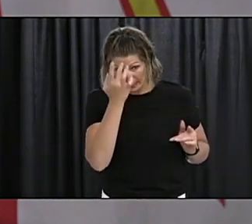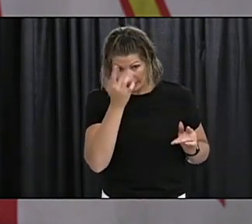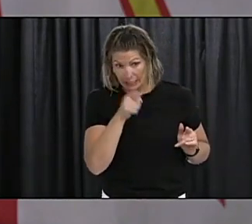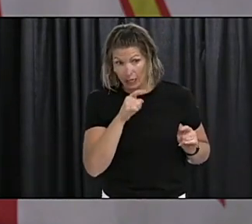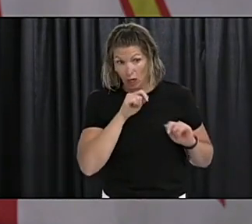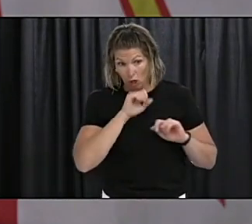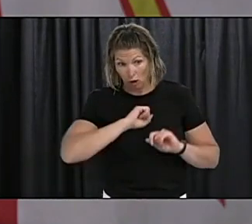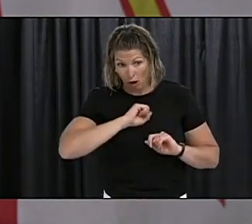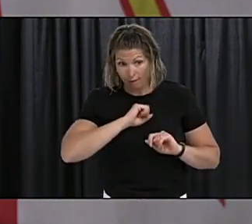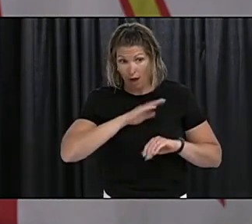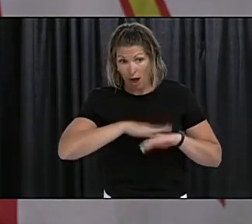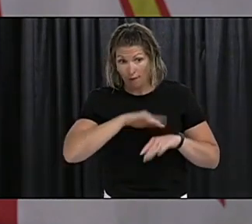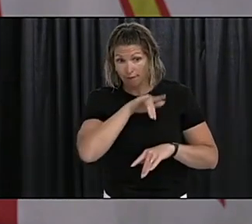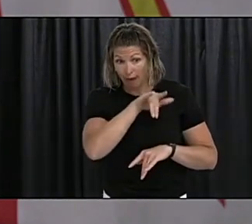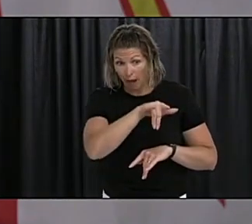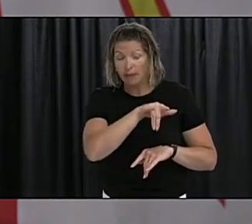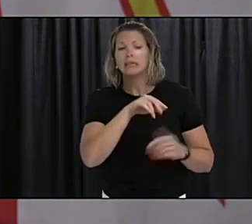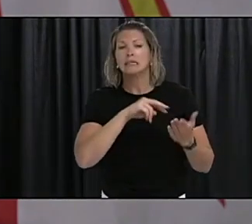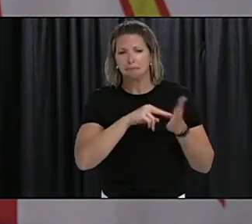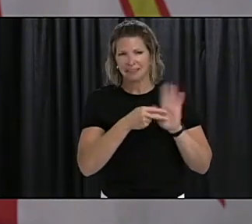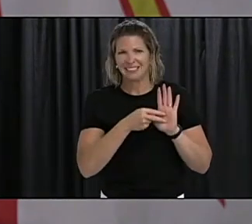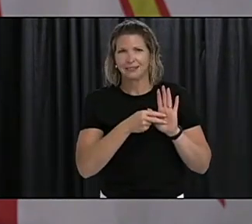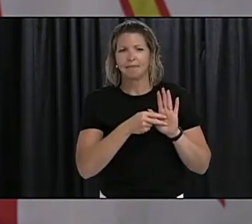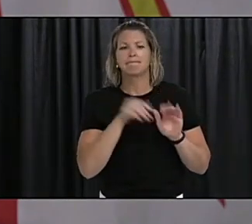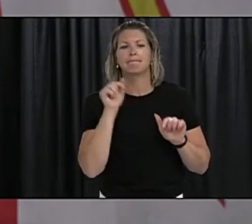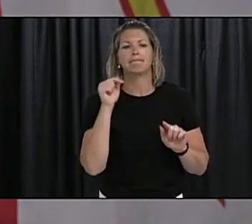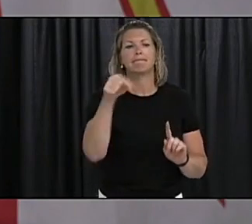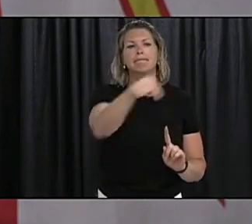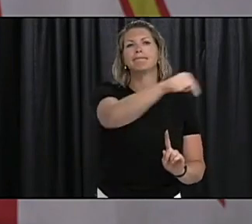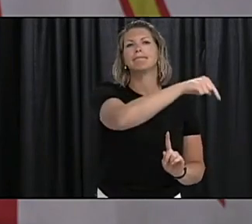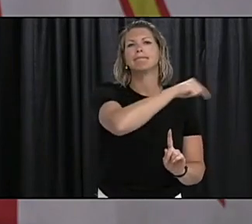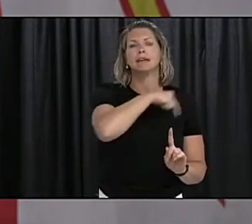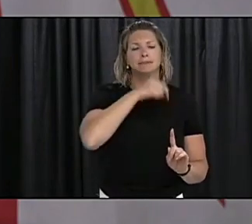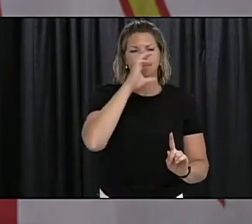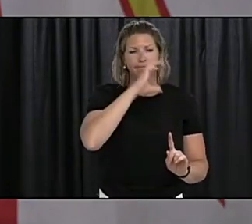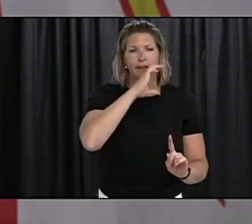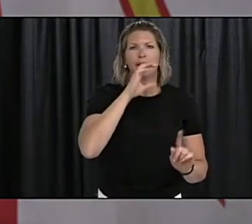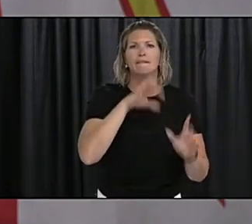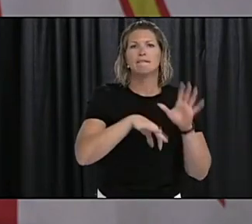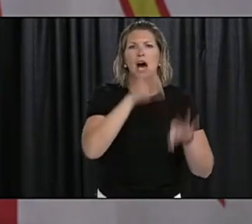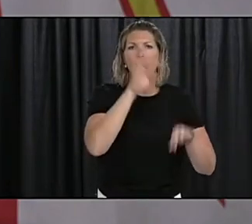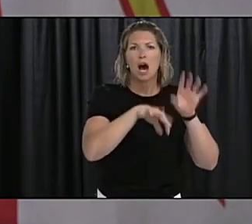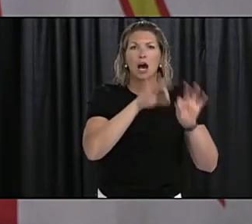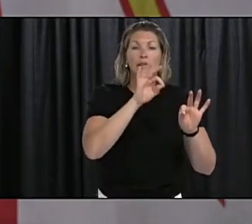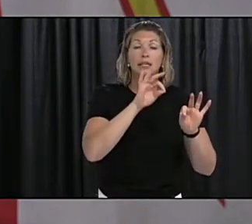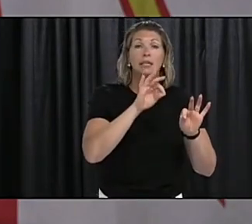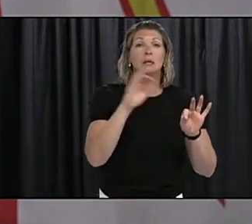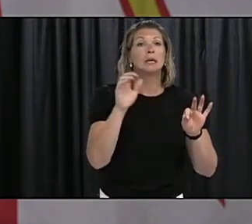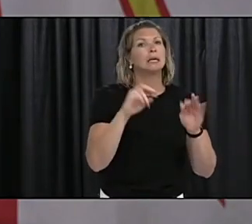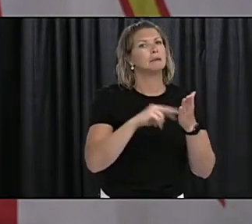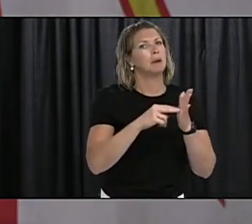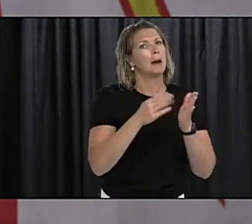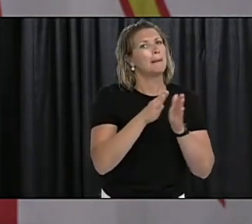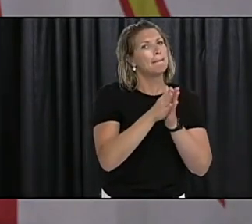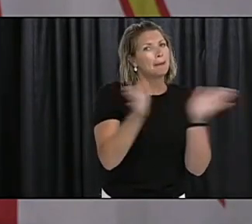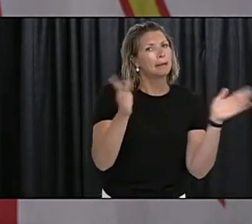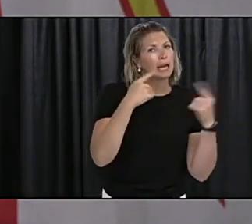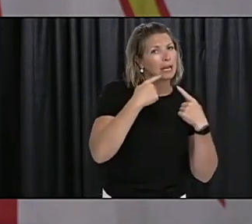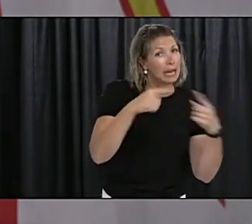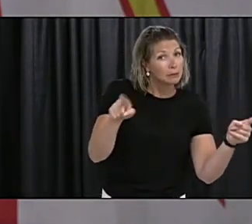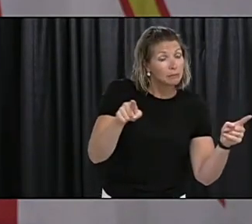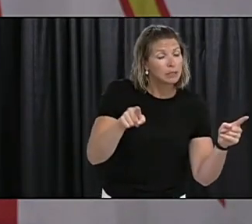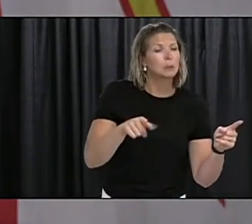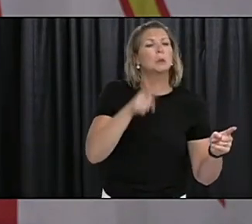method to try to reach people and let them know and then we would also make some public announcements to advise